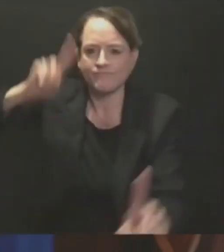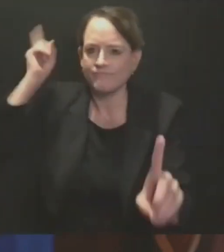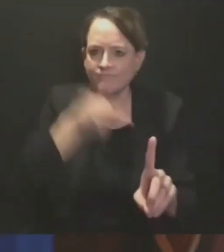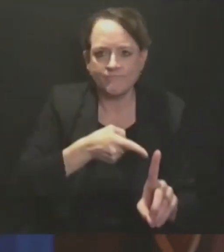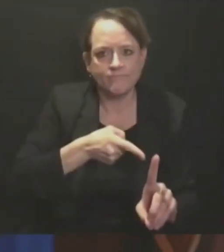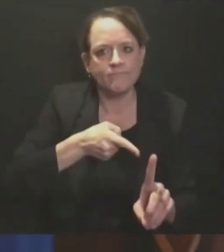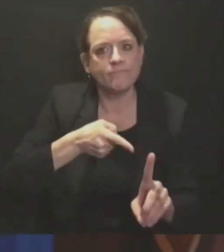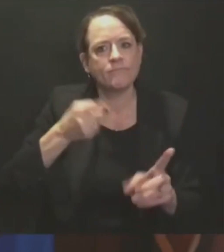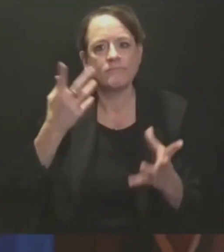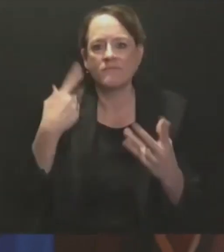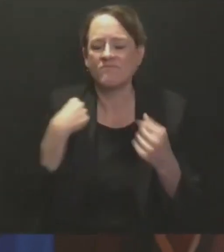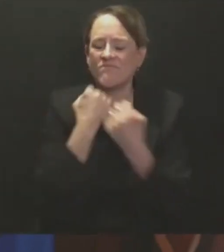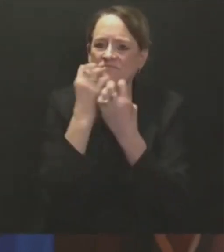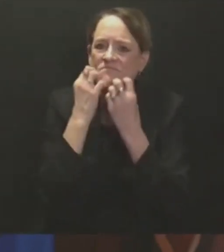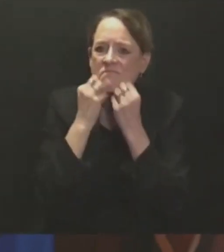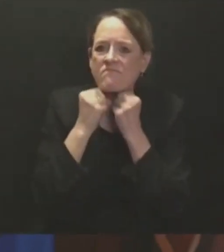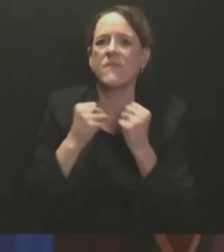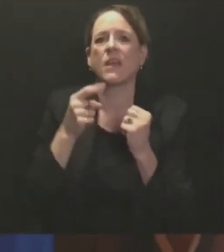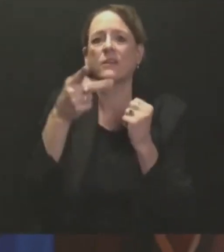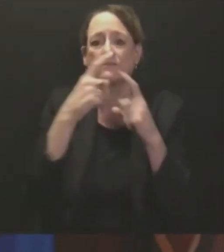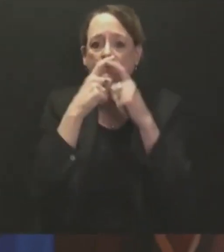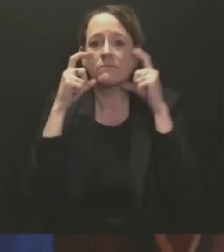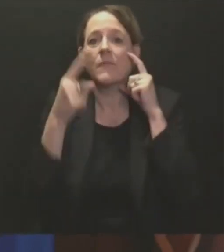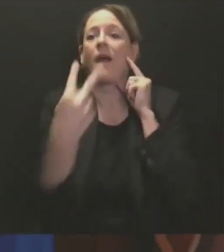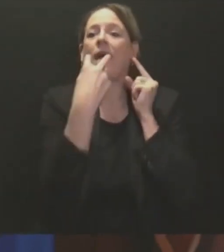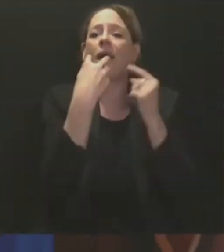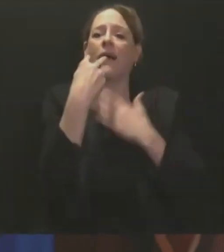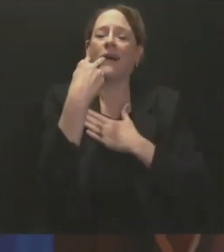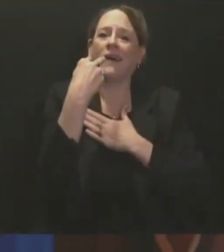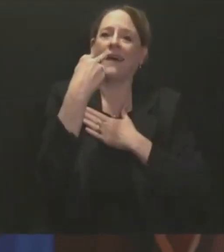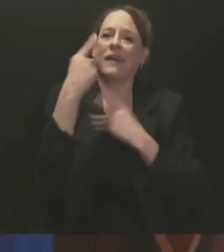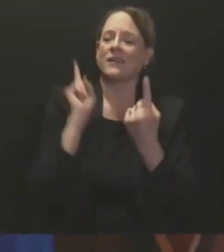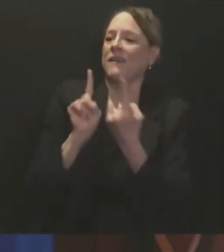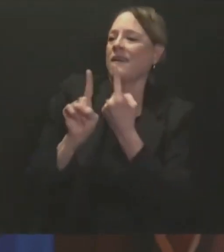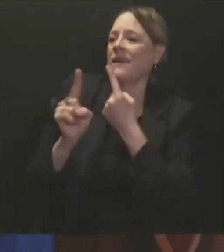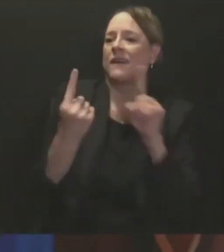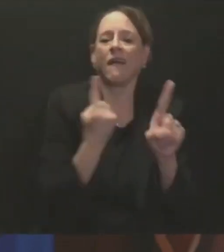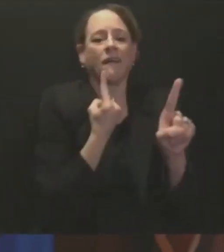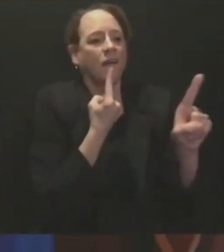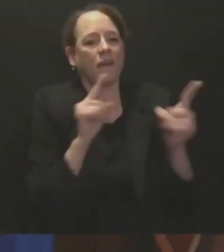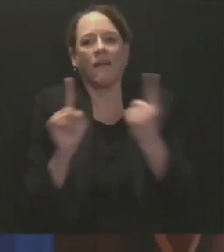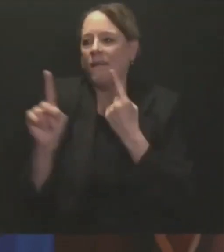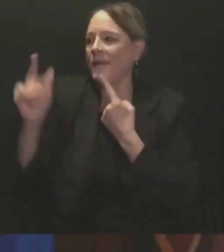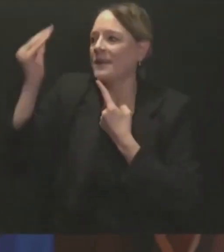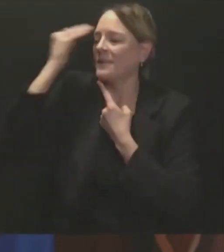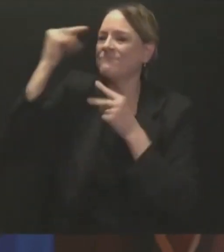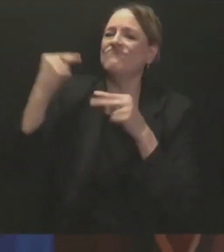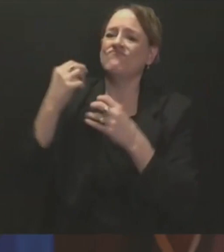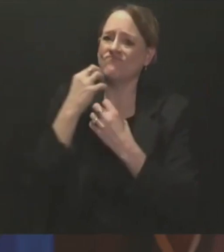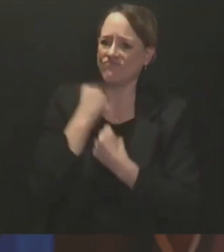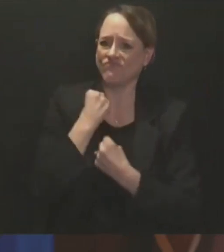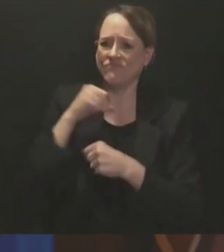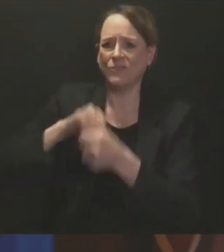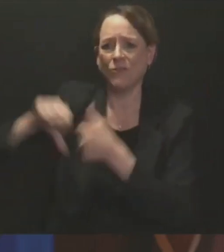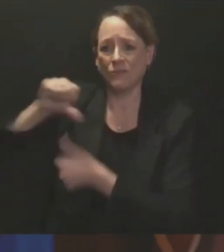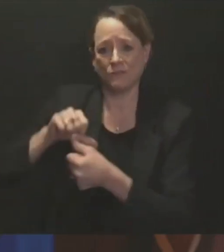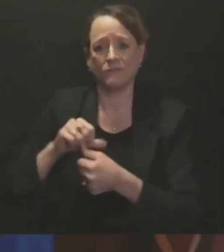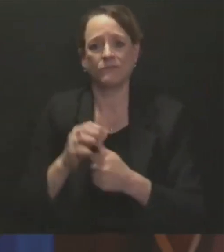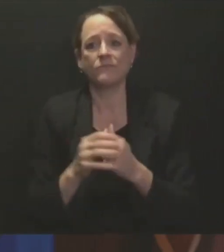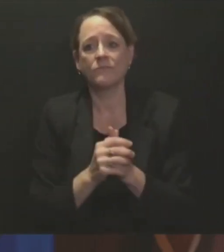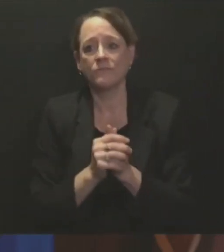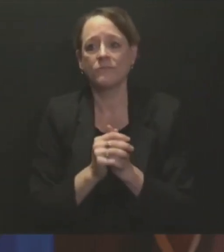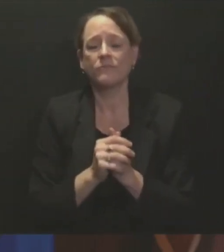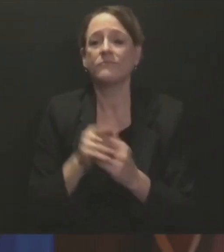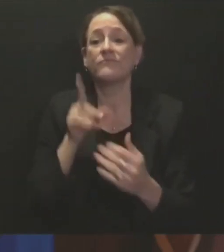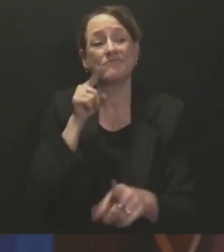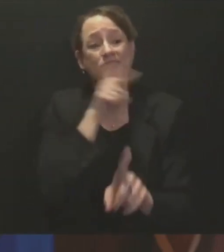and they care about you, too. That's why I'm also calling on our business leaders across our state to continue doing their